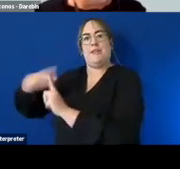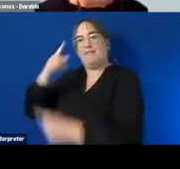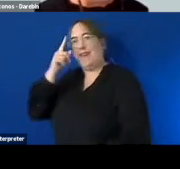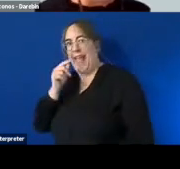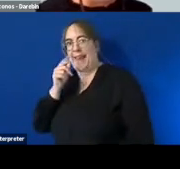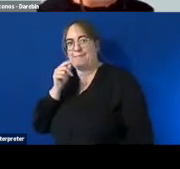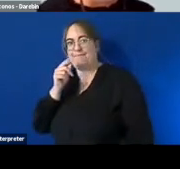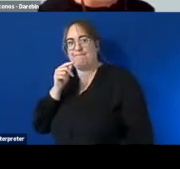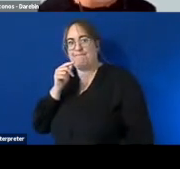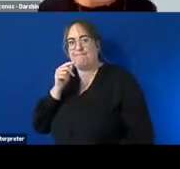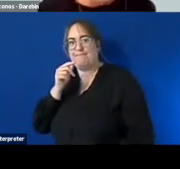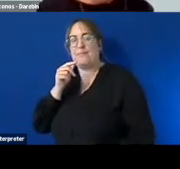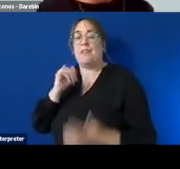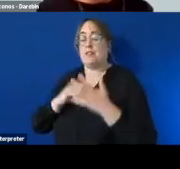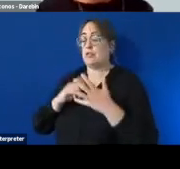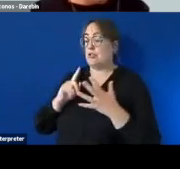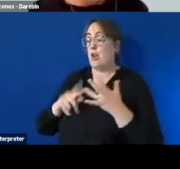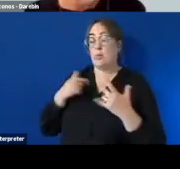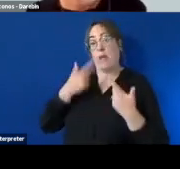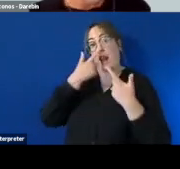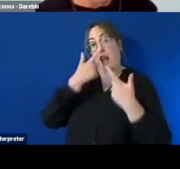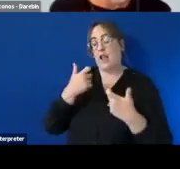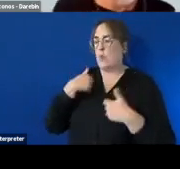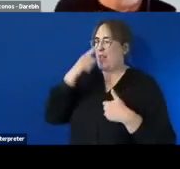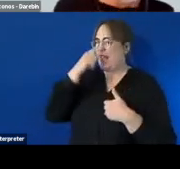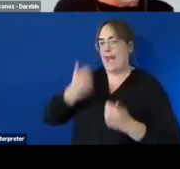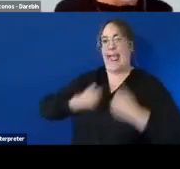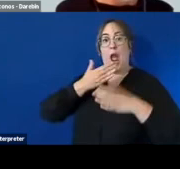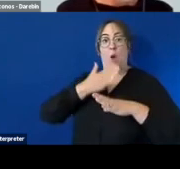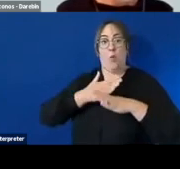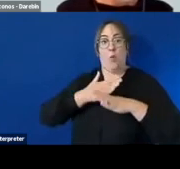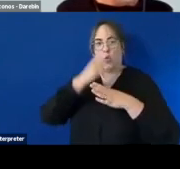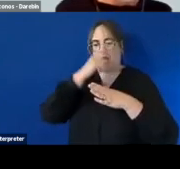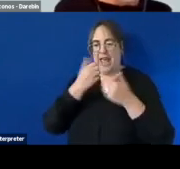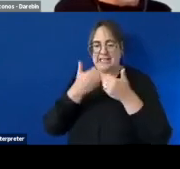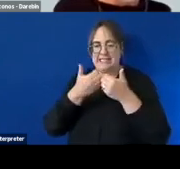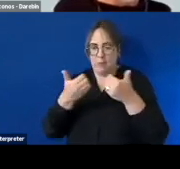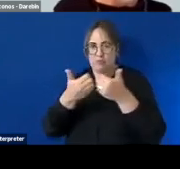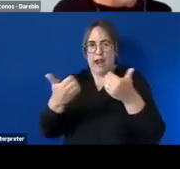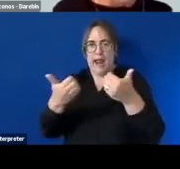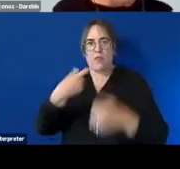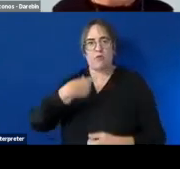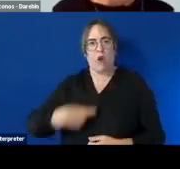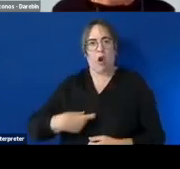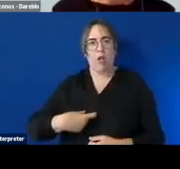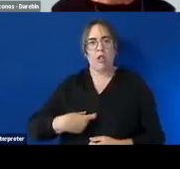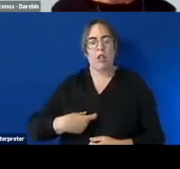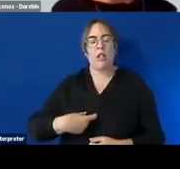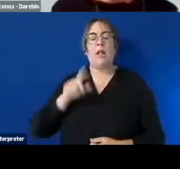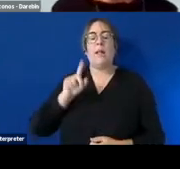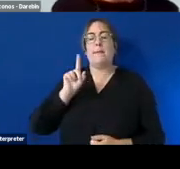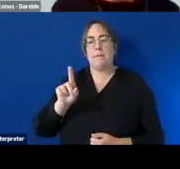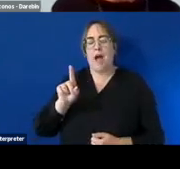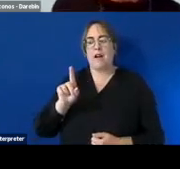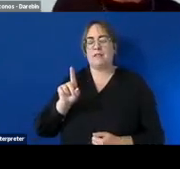pretty good position where we can break up the roles a little bit better and um again it's it's building those